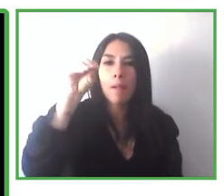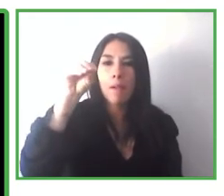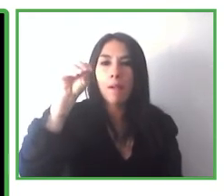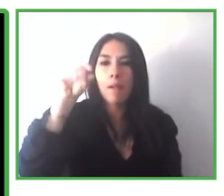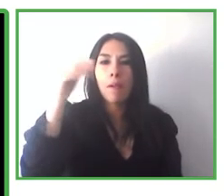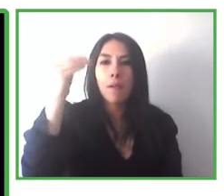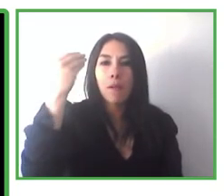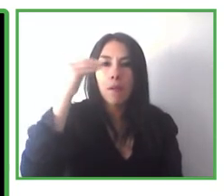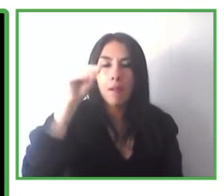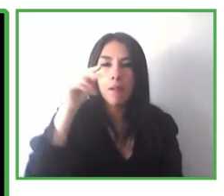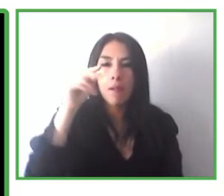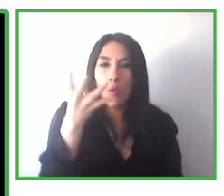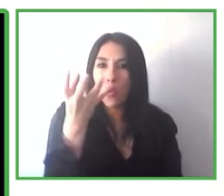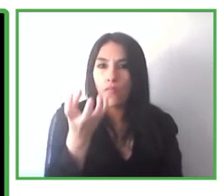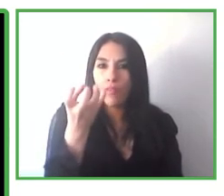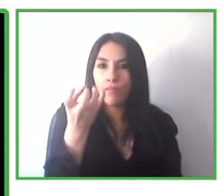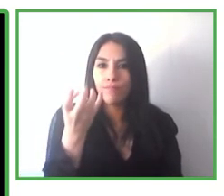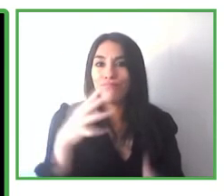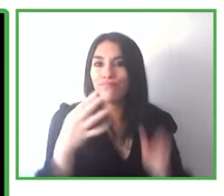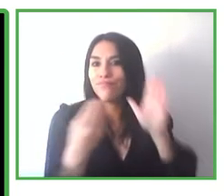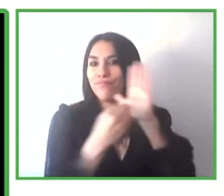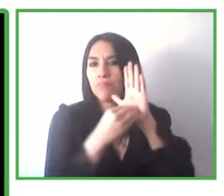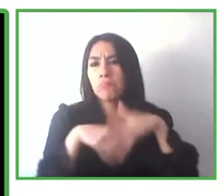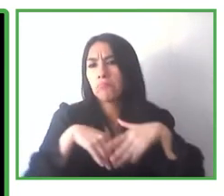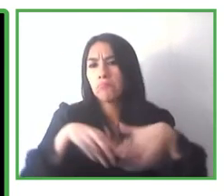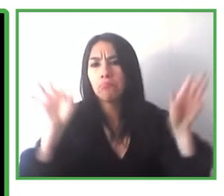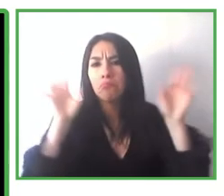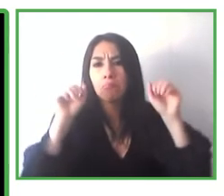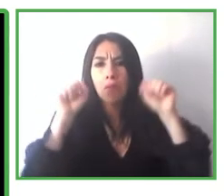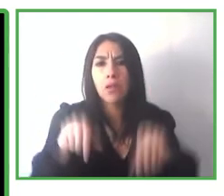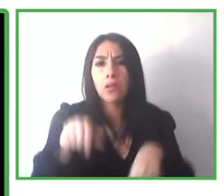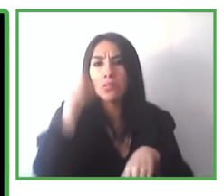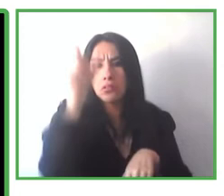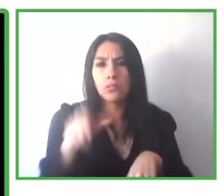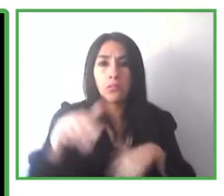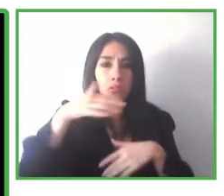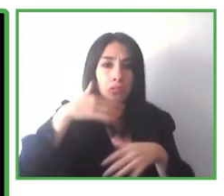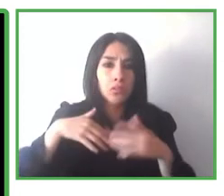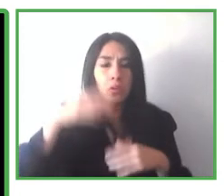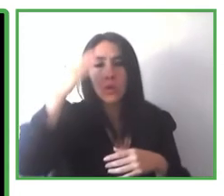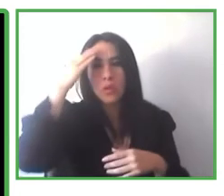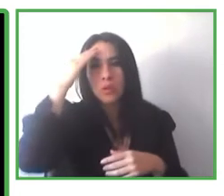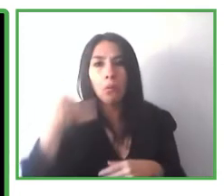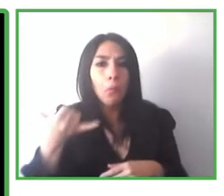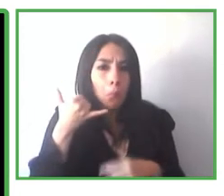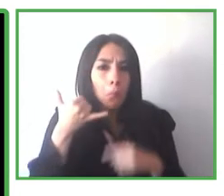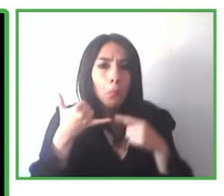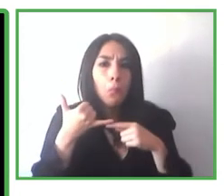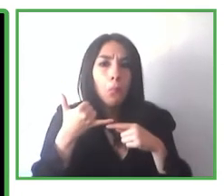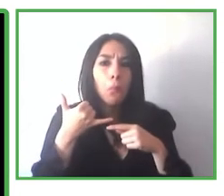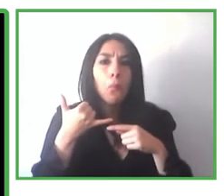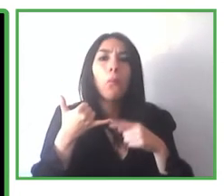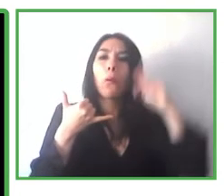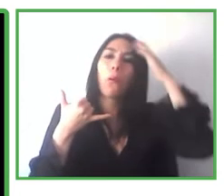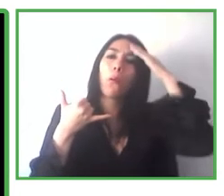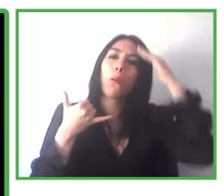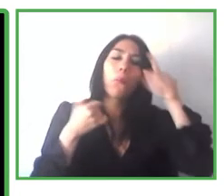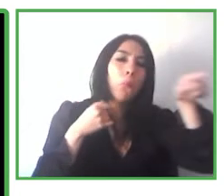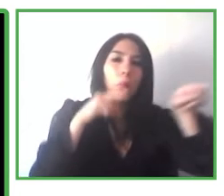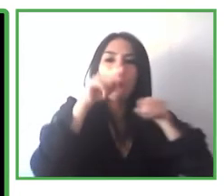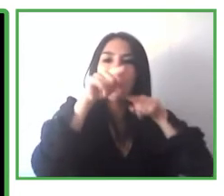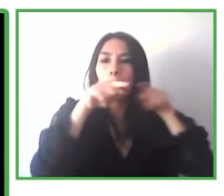of our codes, you can get to know around and you can move freely. We receiving the same information